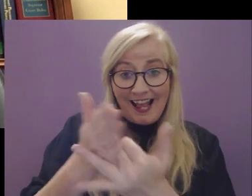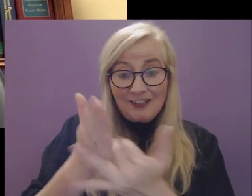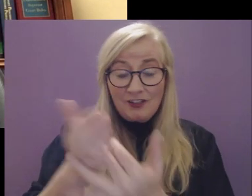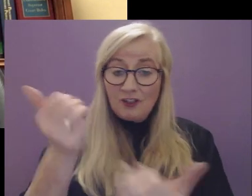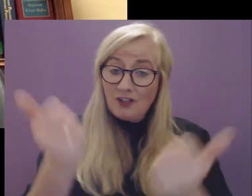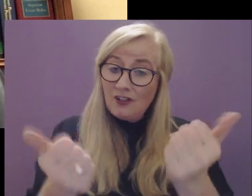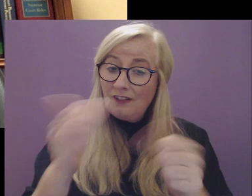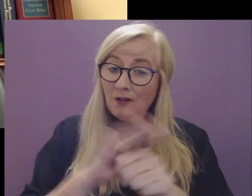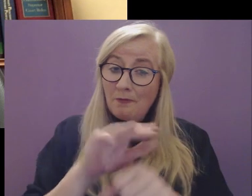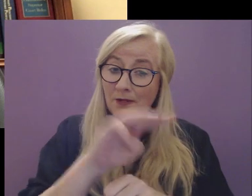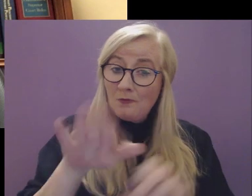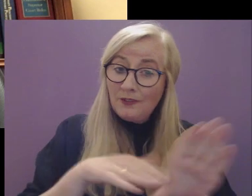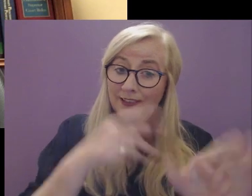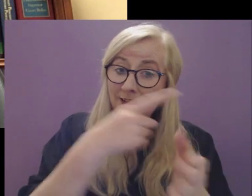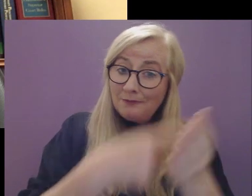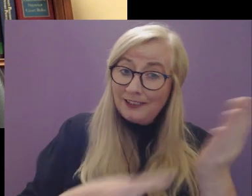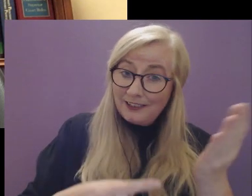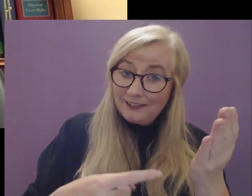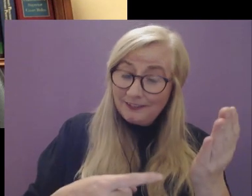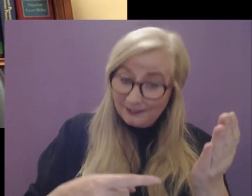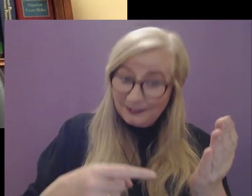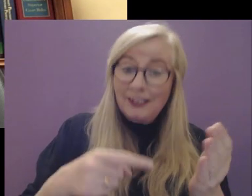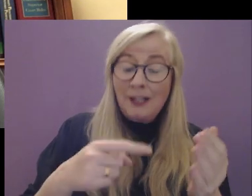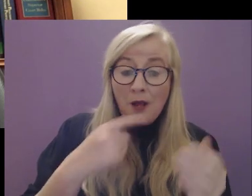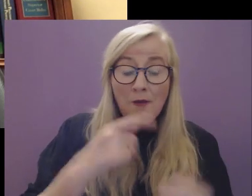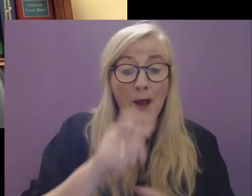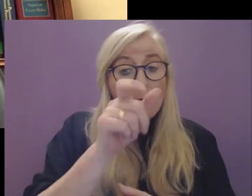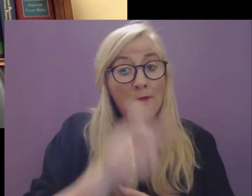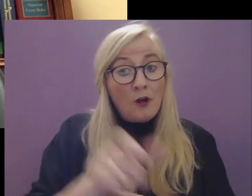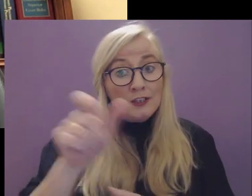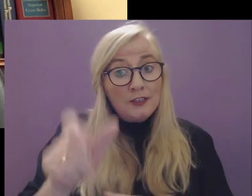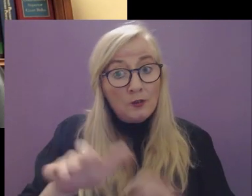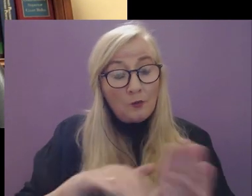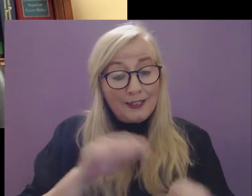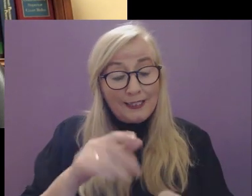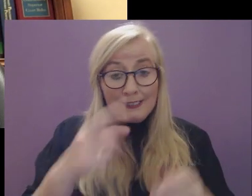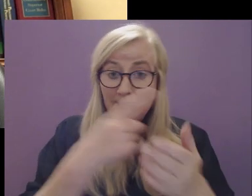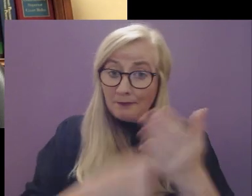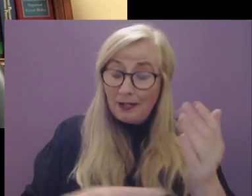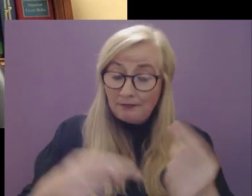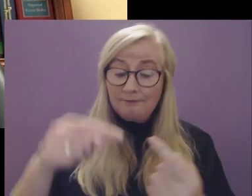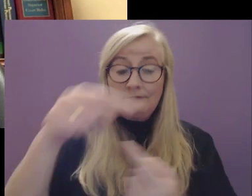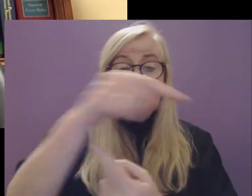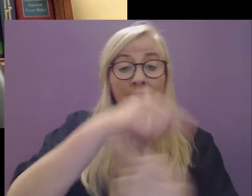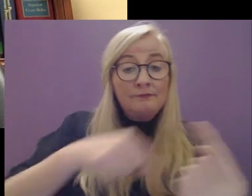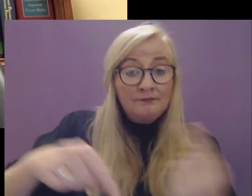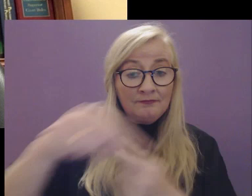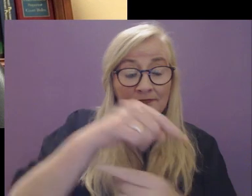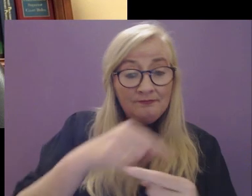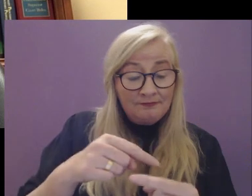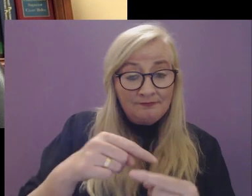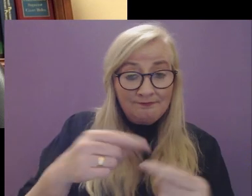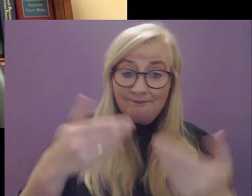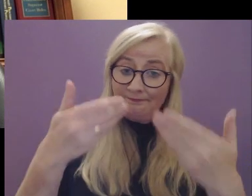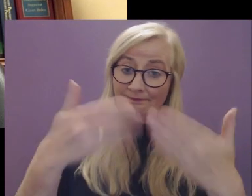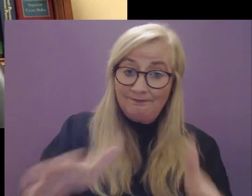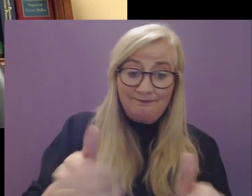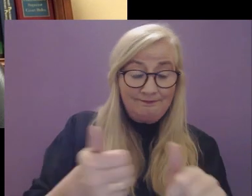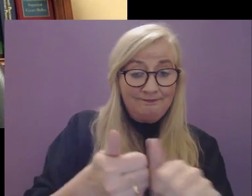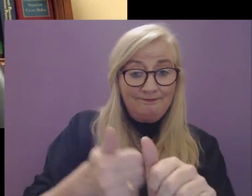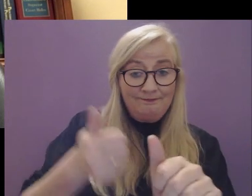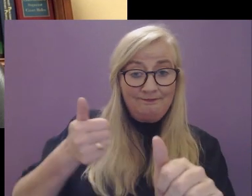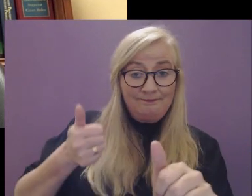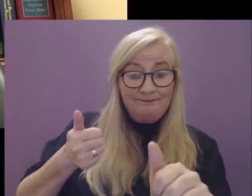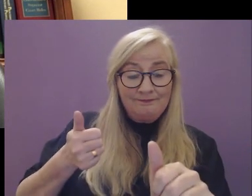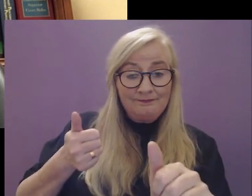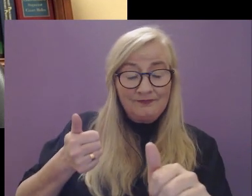Access to Justice for Persons with Disabilities, persons with disabilities are among those left furthest